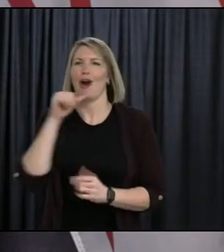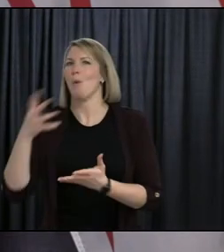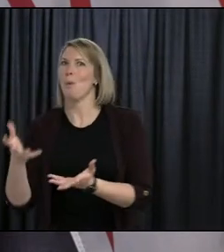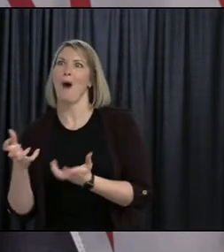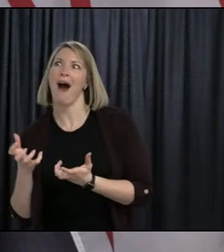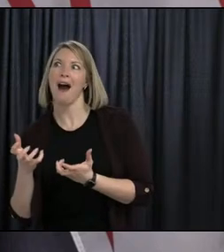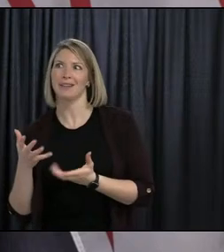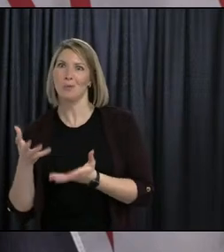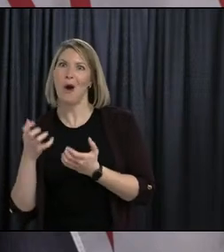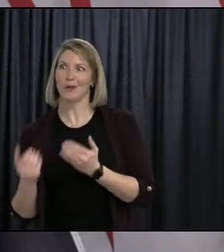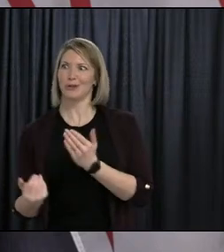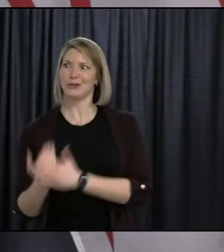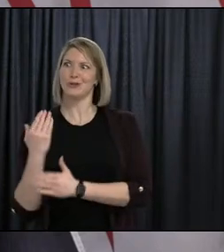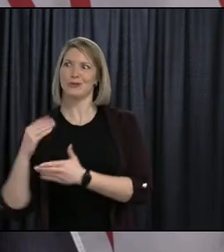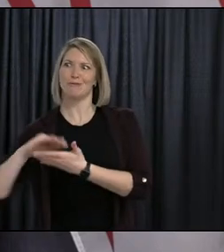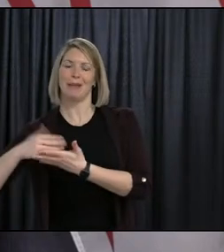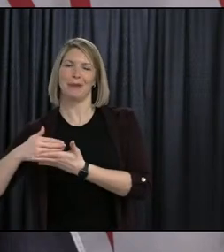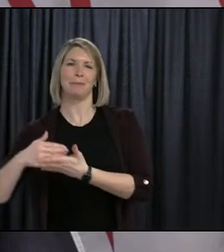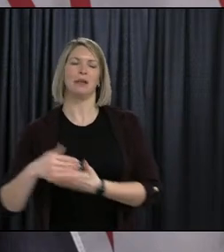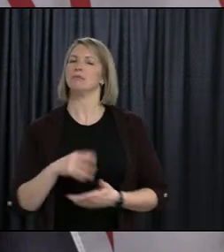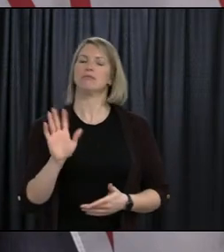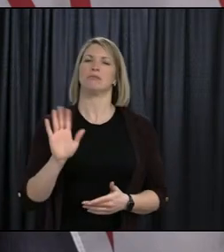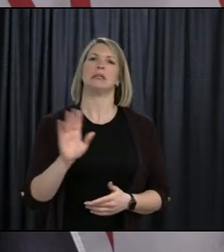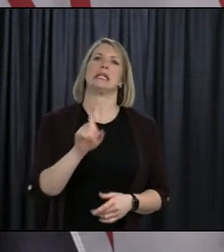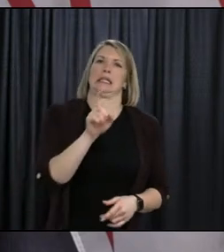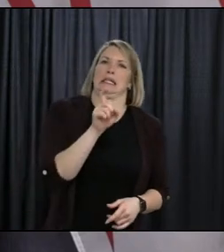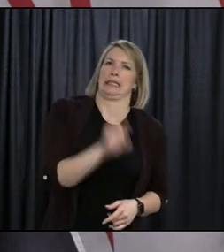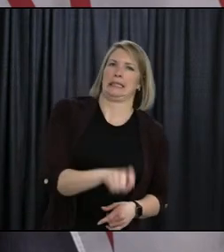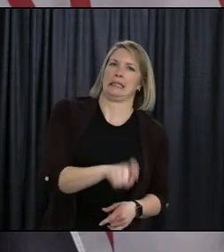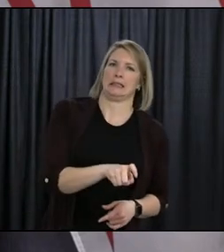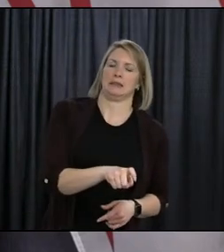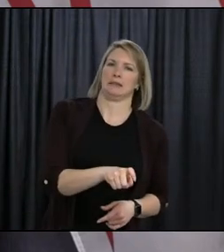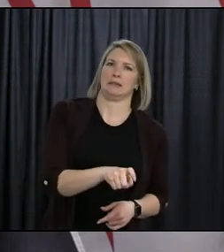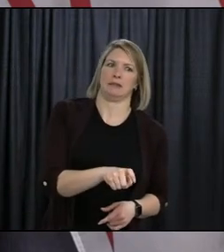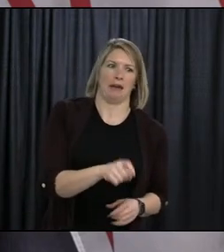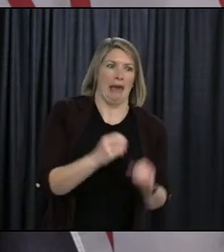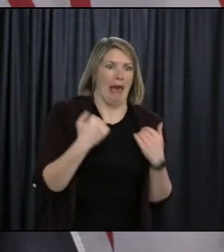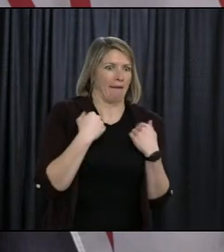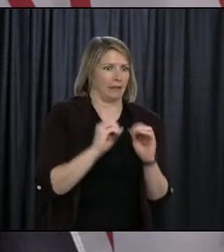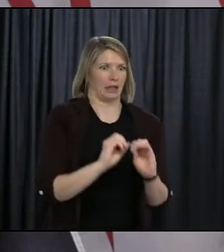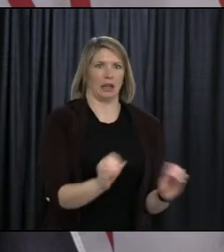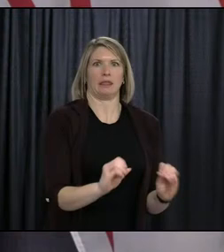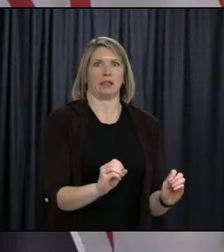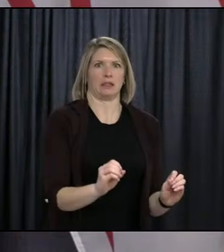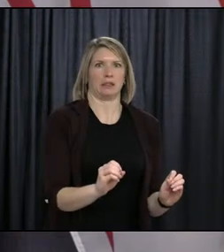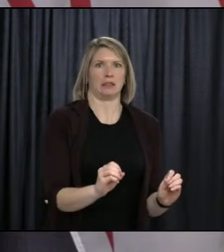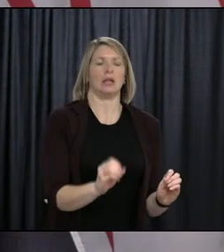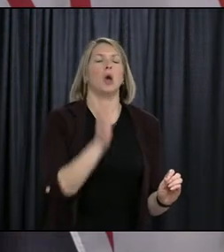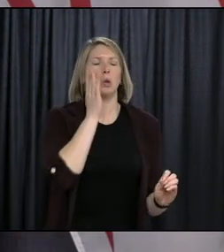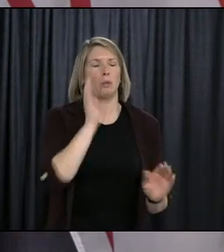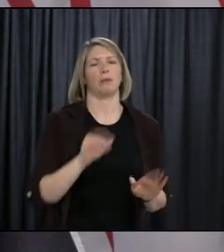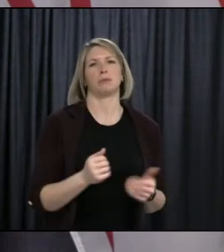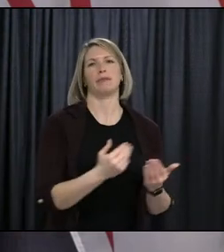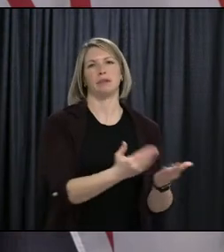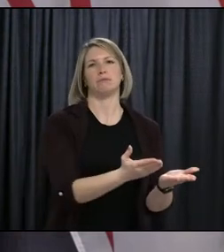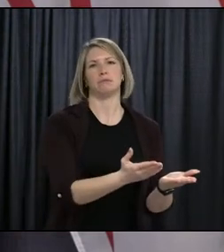and we'll be able to get through this. And then as we get additional devices, the Chromebooks from the original order, we'll be able to